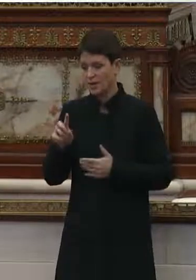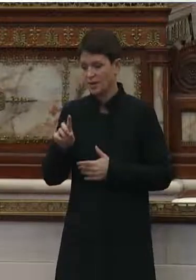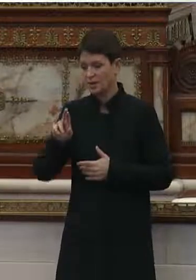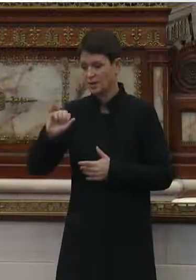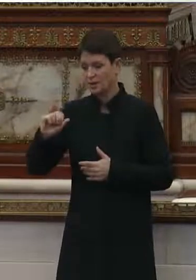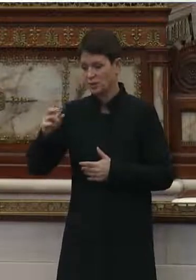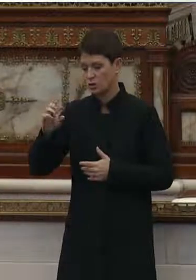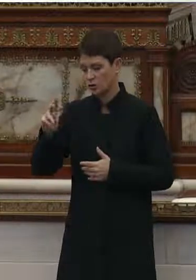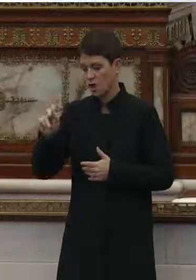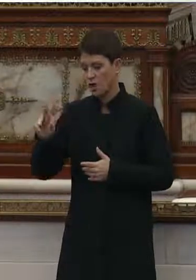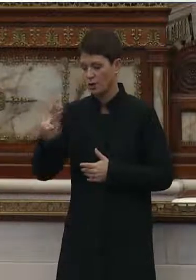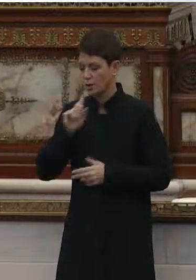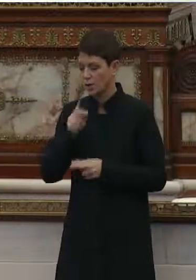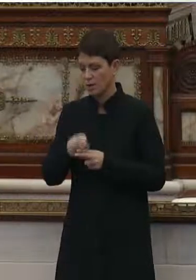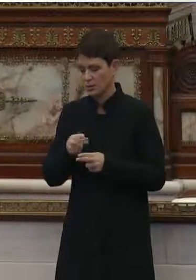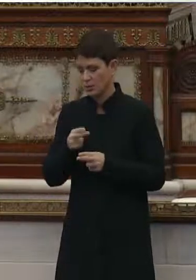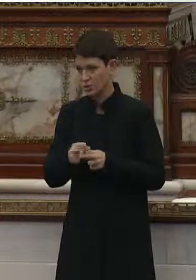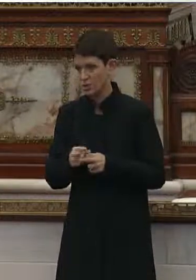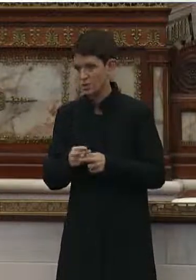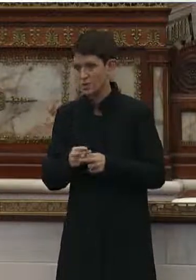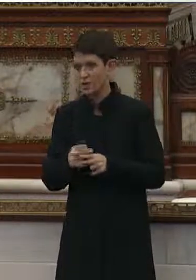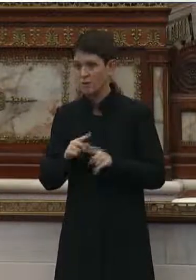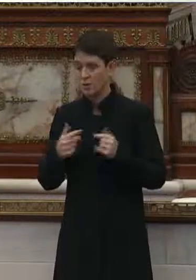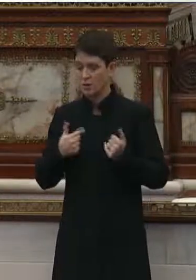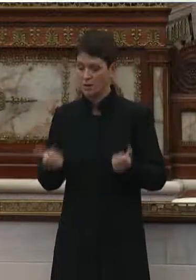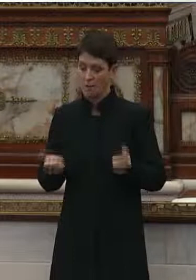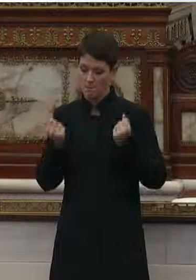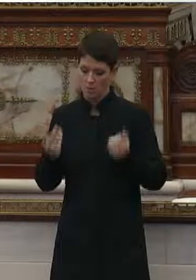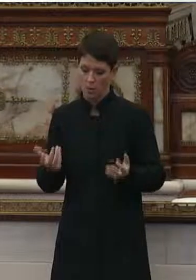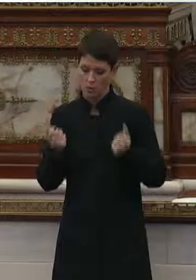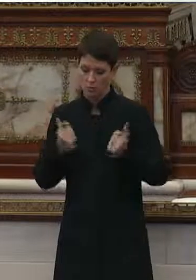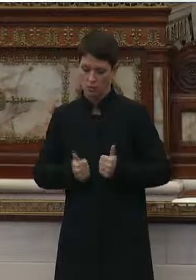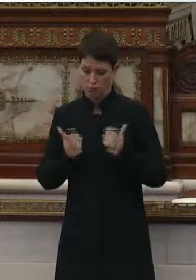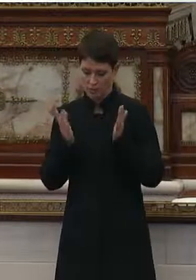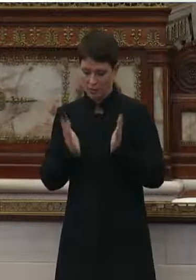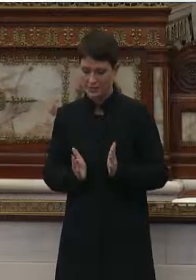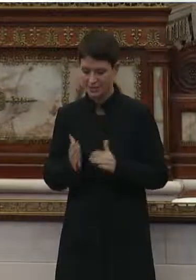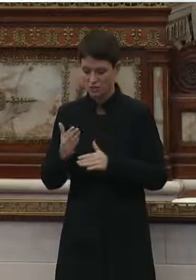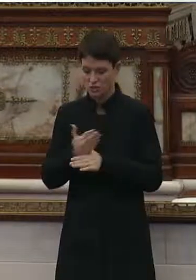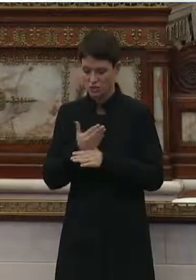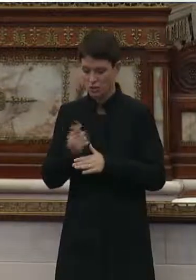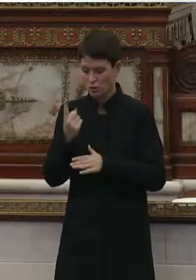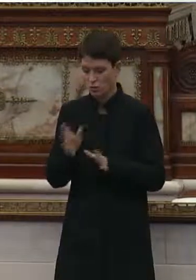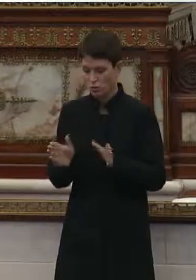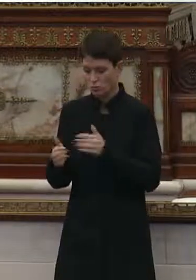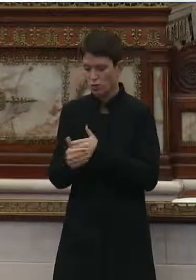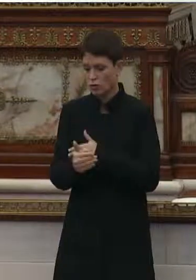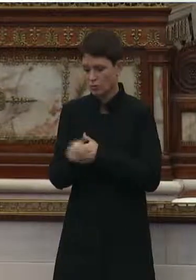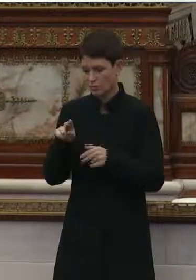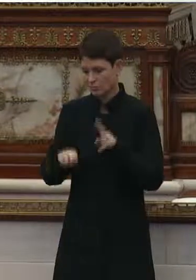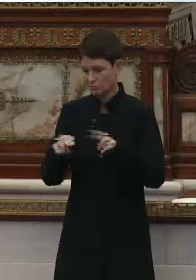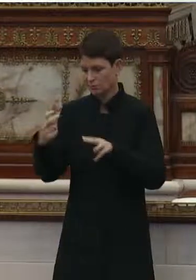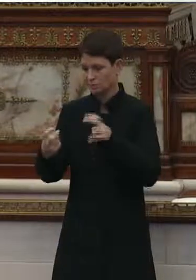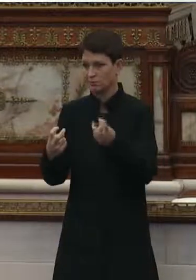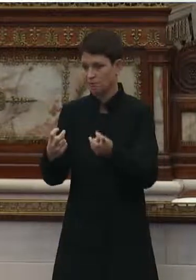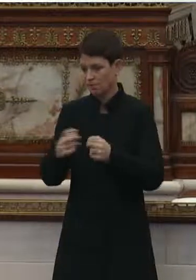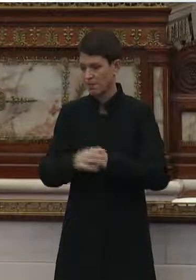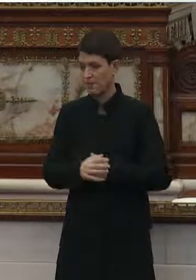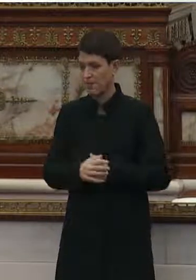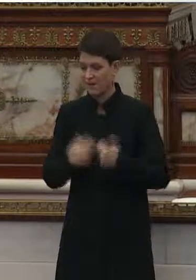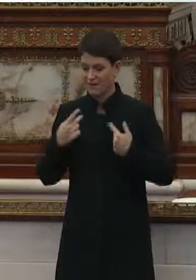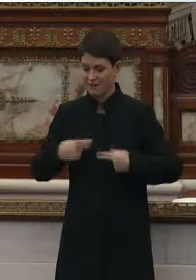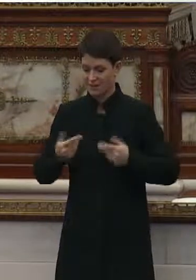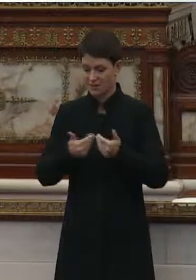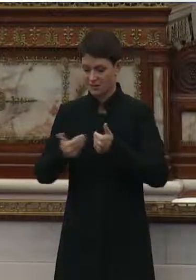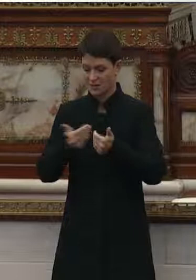O'Connor had mentioned, and when you have multiple residents sharing one room. The physical distancing